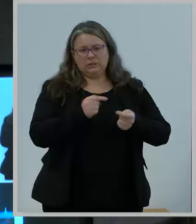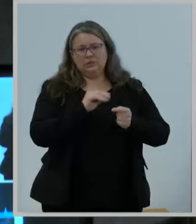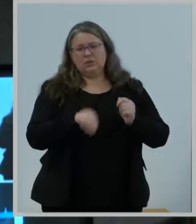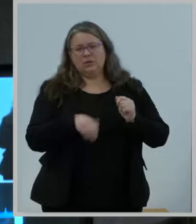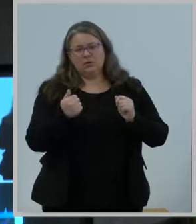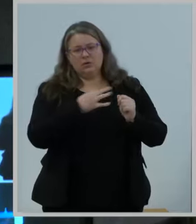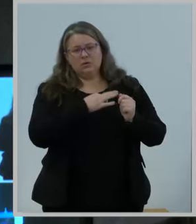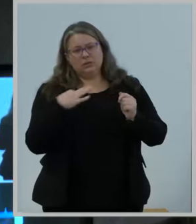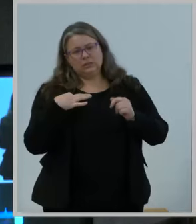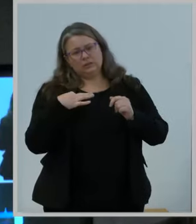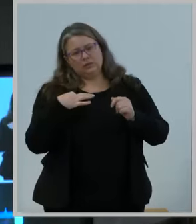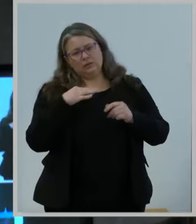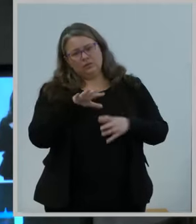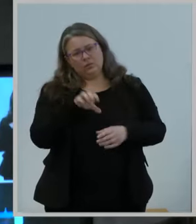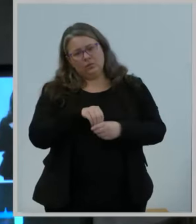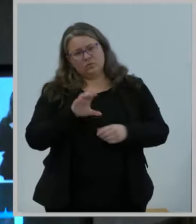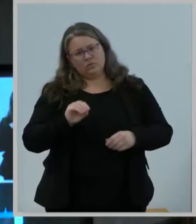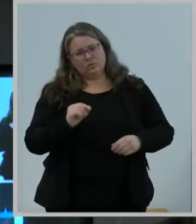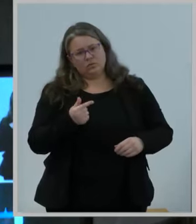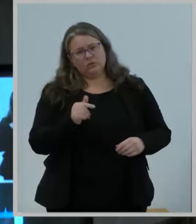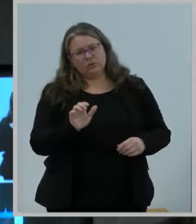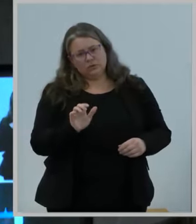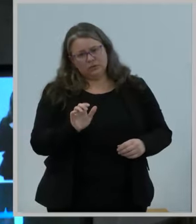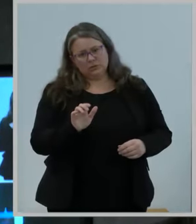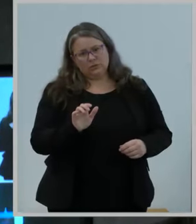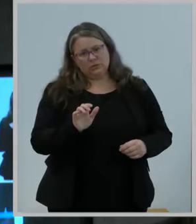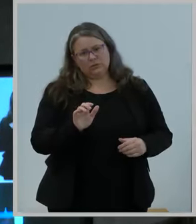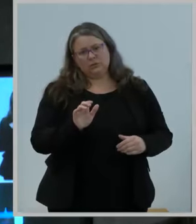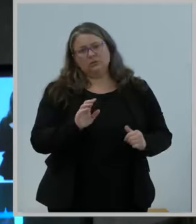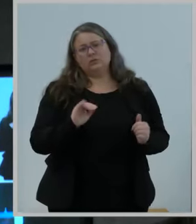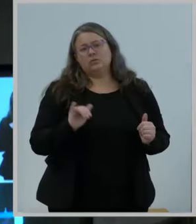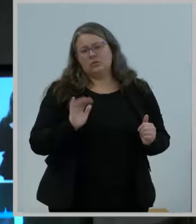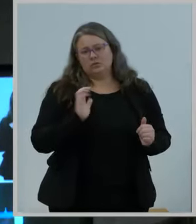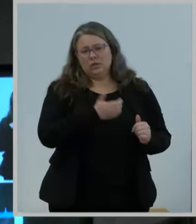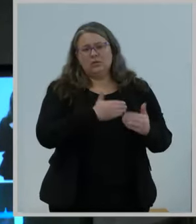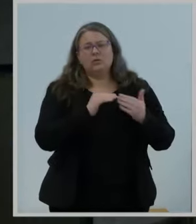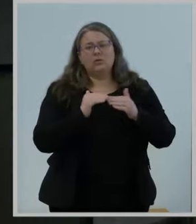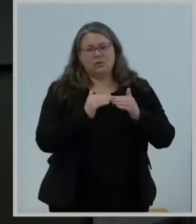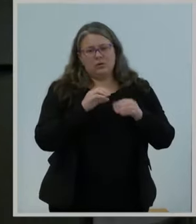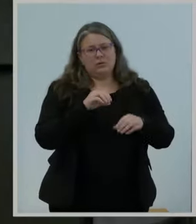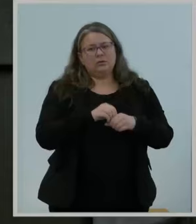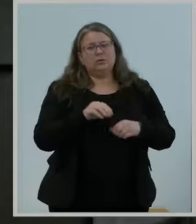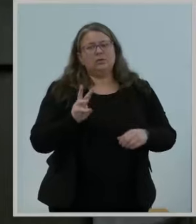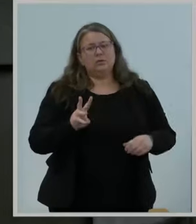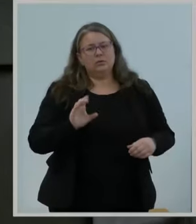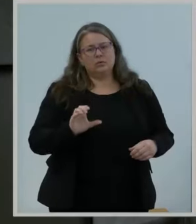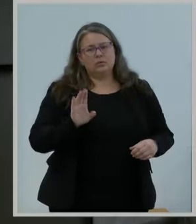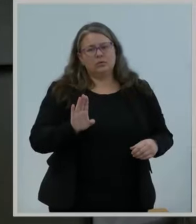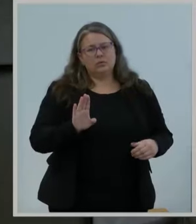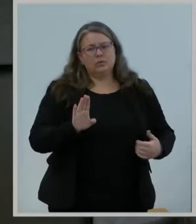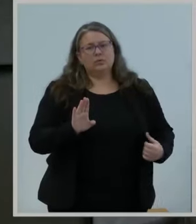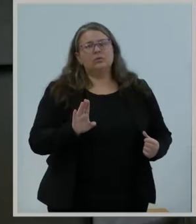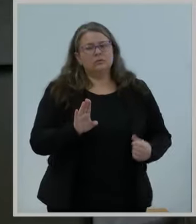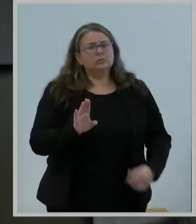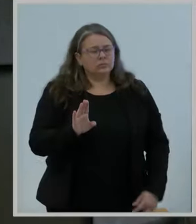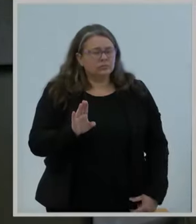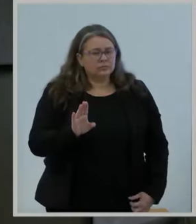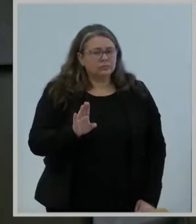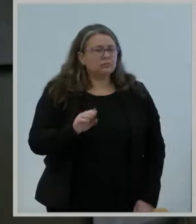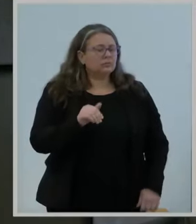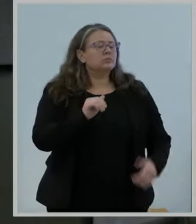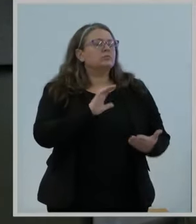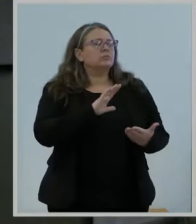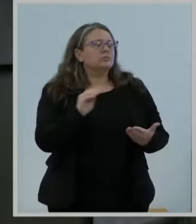General Counsel, as well as our colleagues in the Wireline Competition Bureau and the